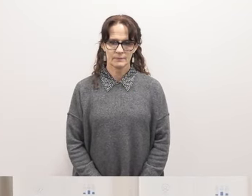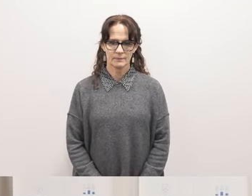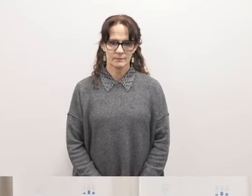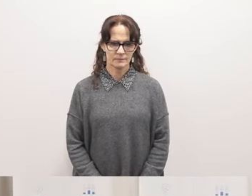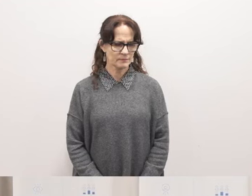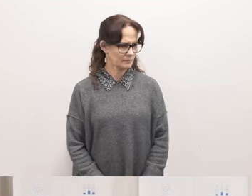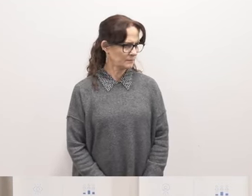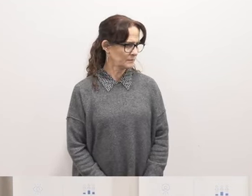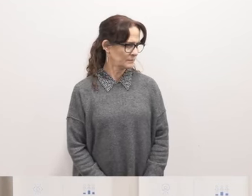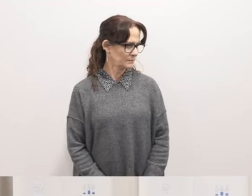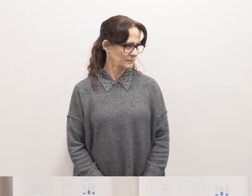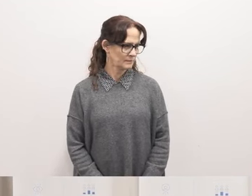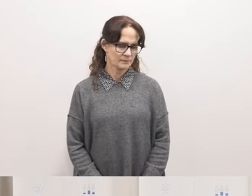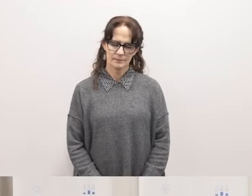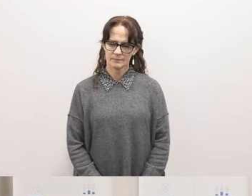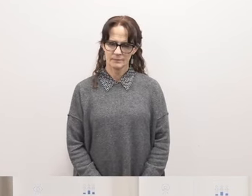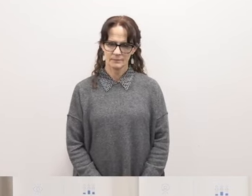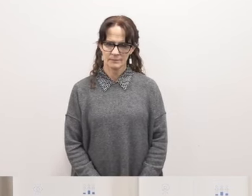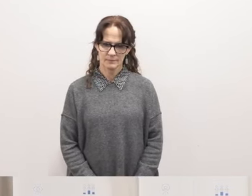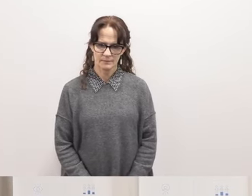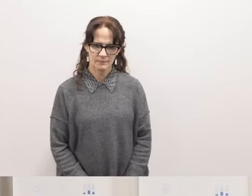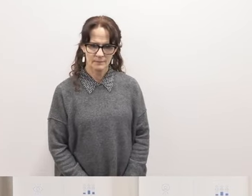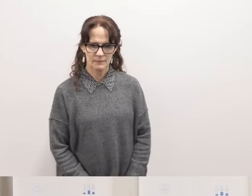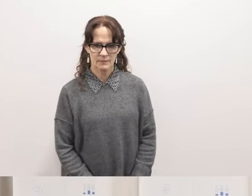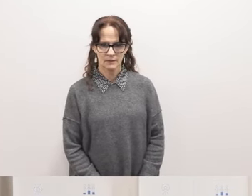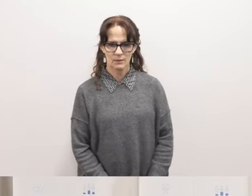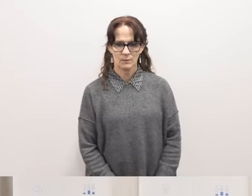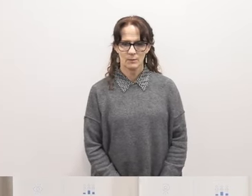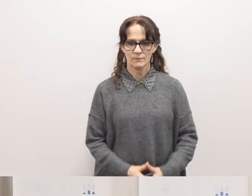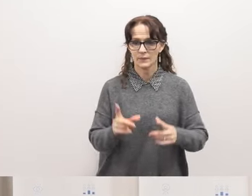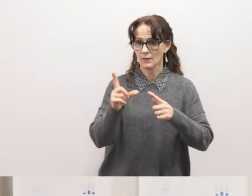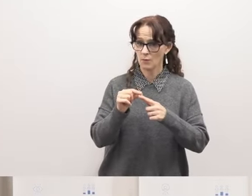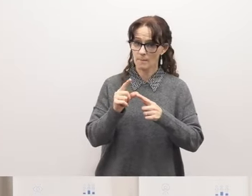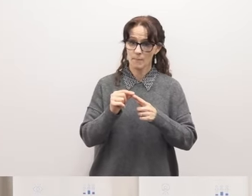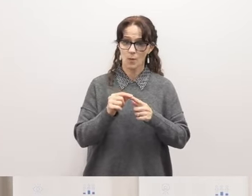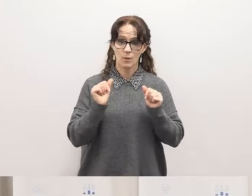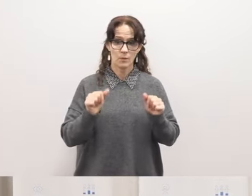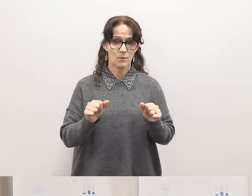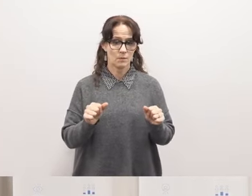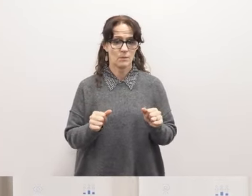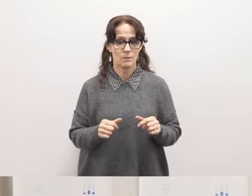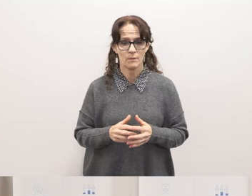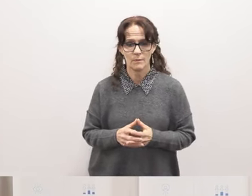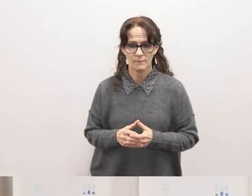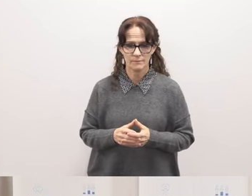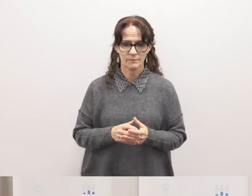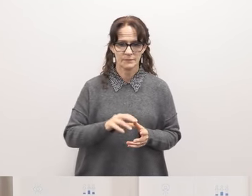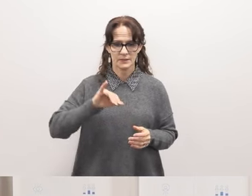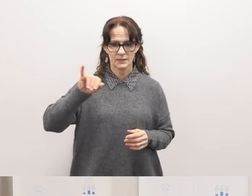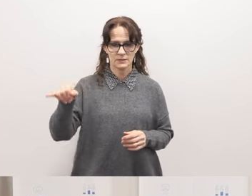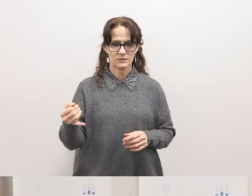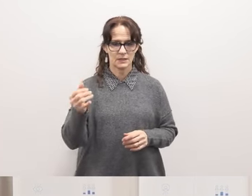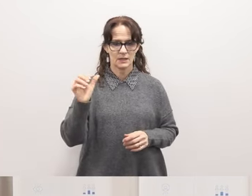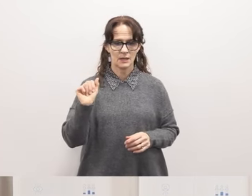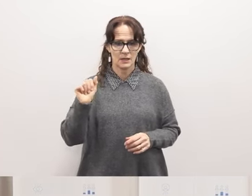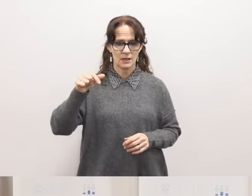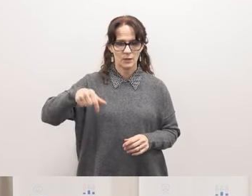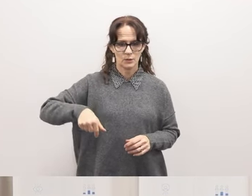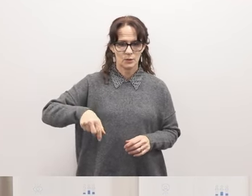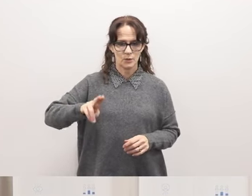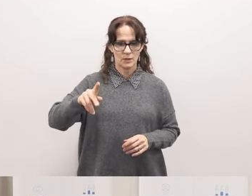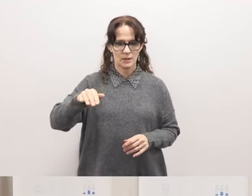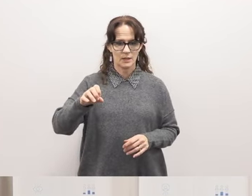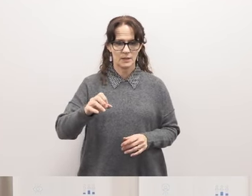Thank you. We have time for one more. Jacqueline. President Craighead, can